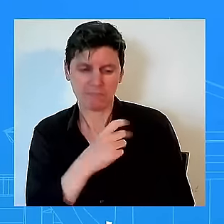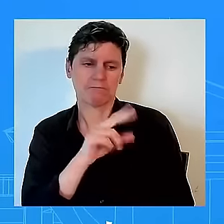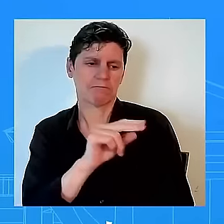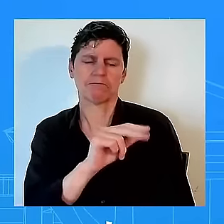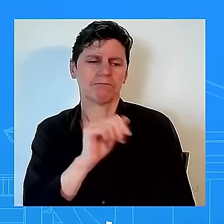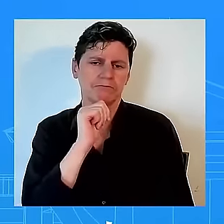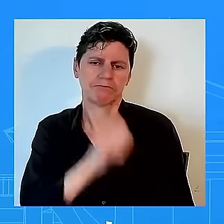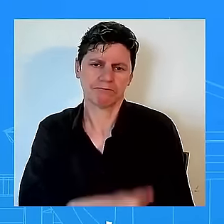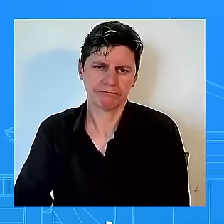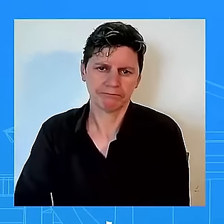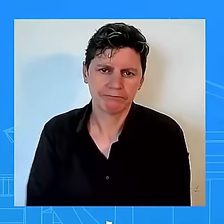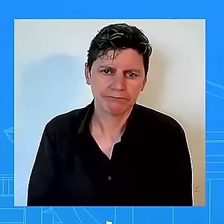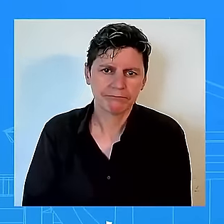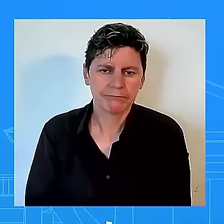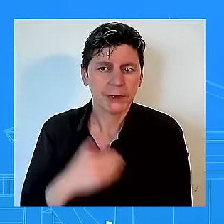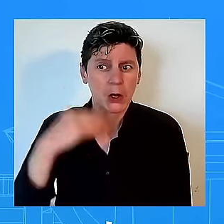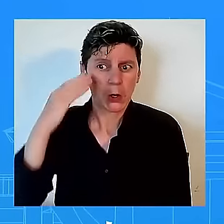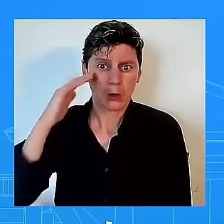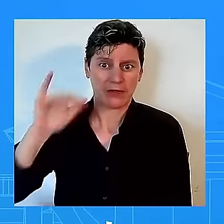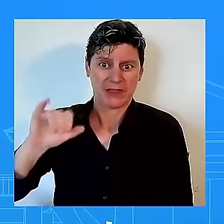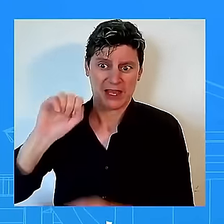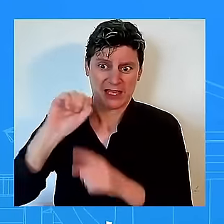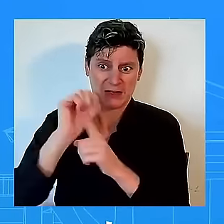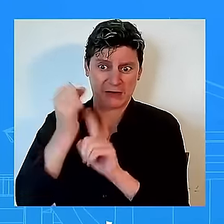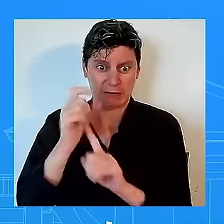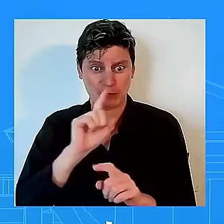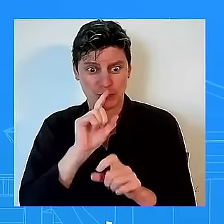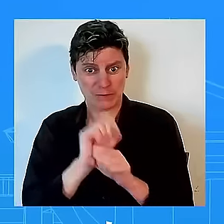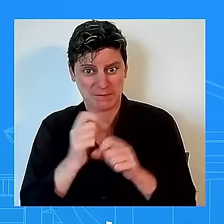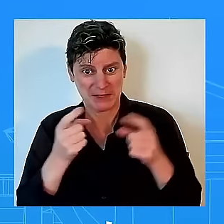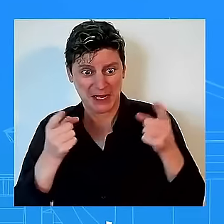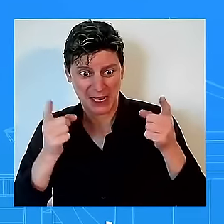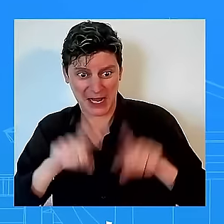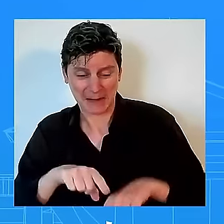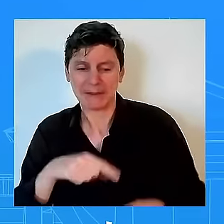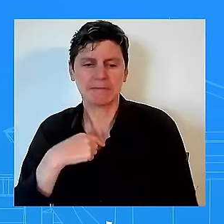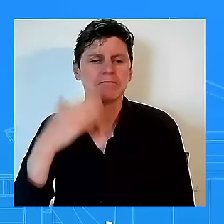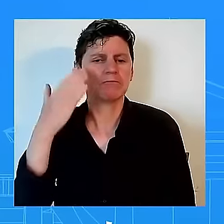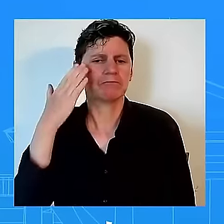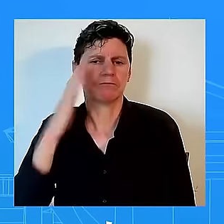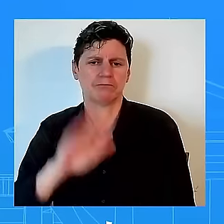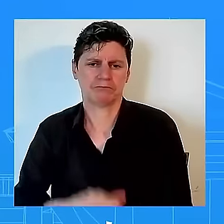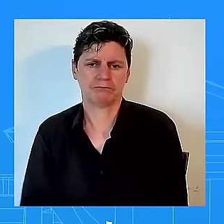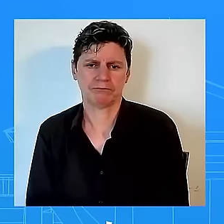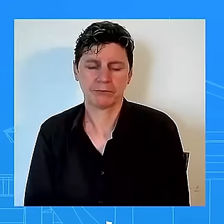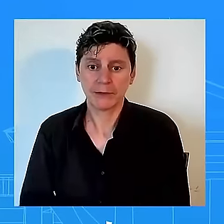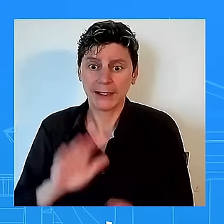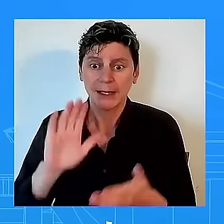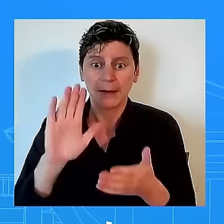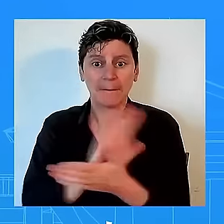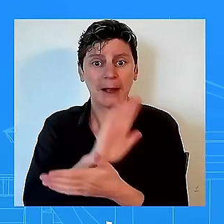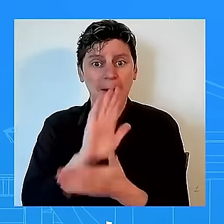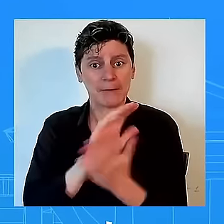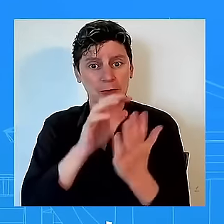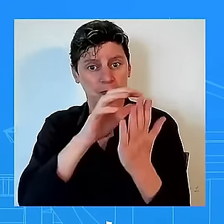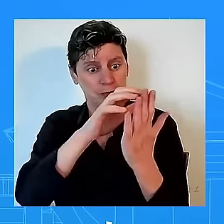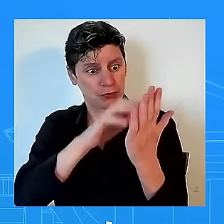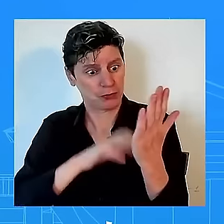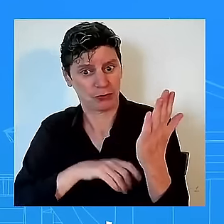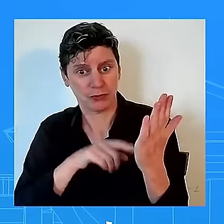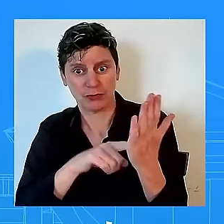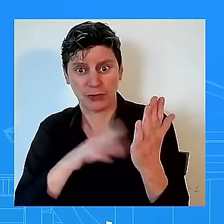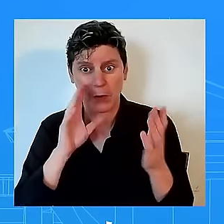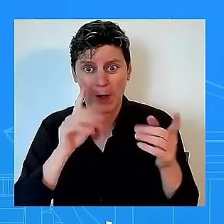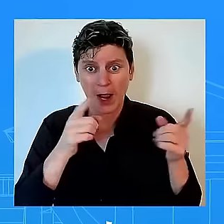uh that hundreds of pagers as you just mentioned were uh going to explode in lebanon ahead of time this is not something that we were aware